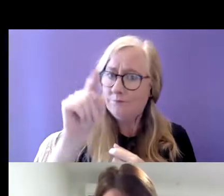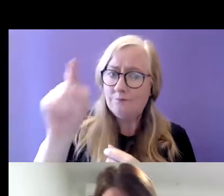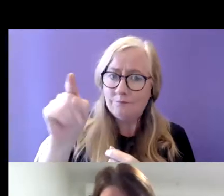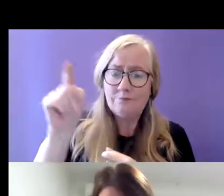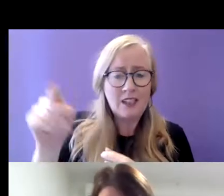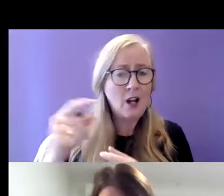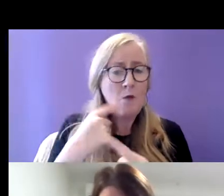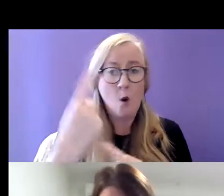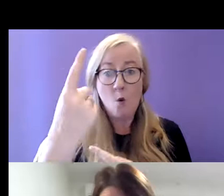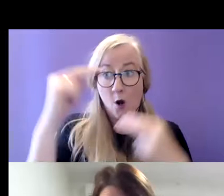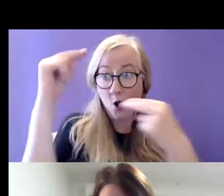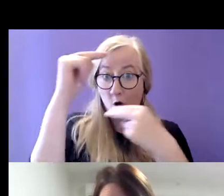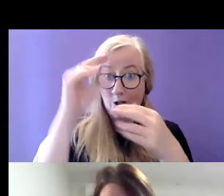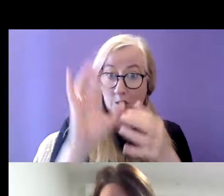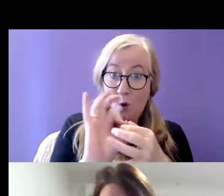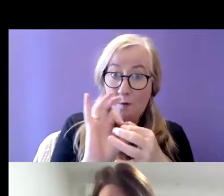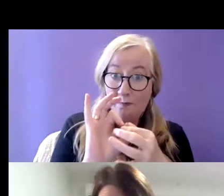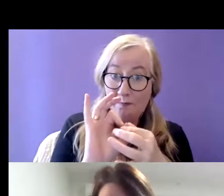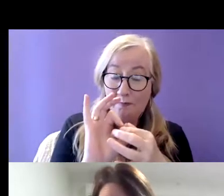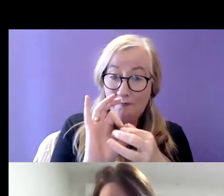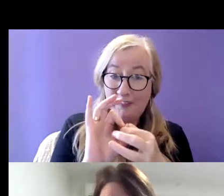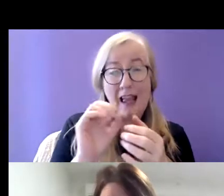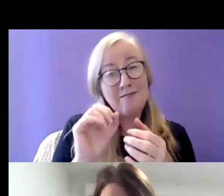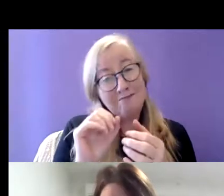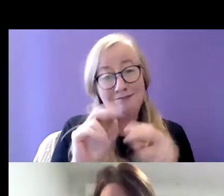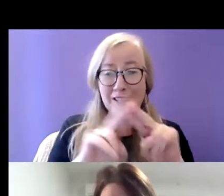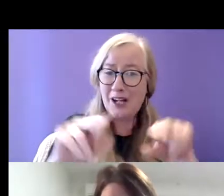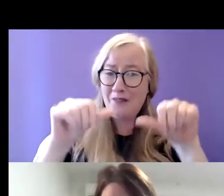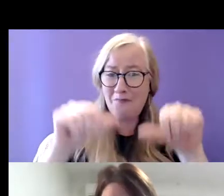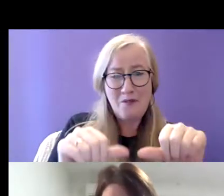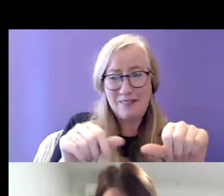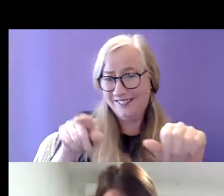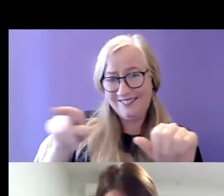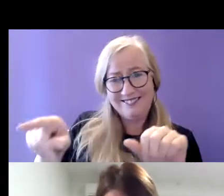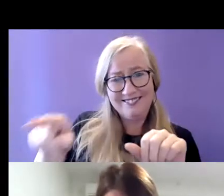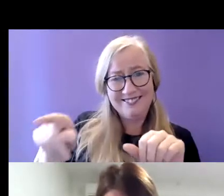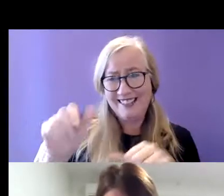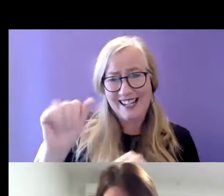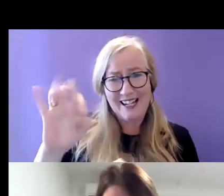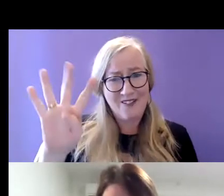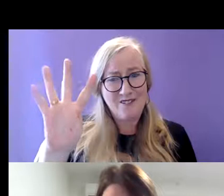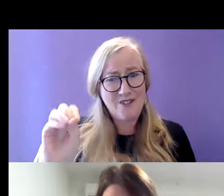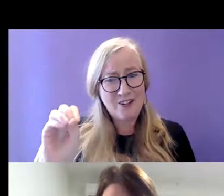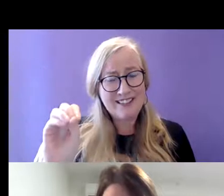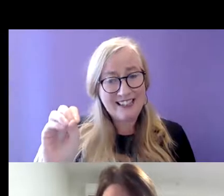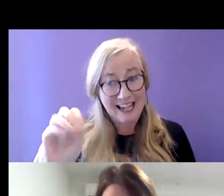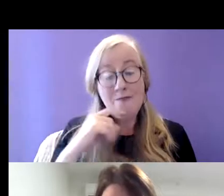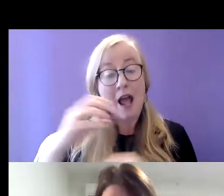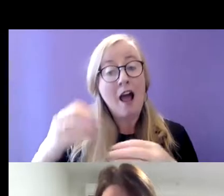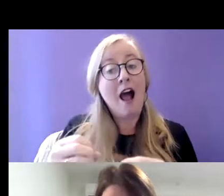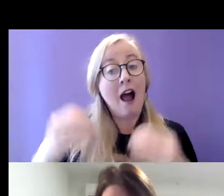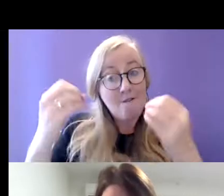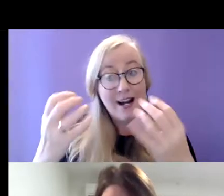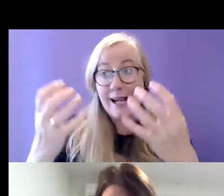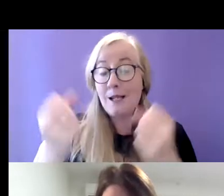One was a nursing home which was inappropriate for someone in their 40s and they were offered and accepted a